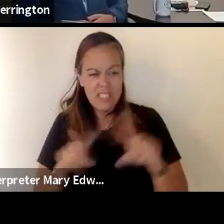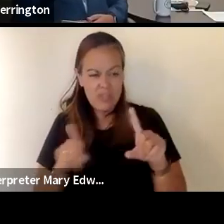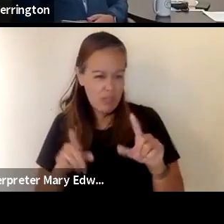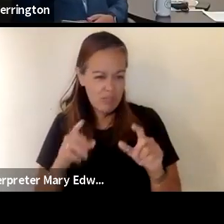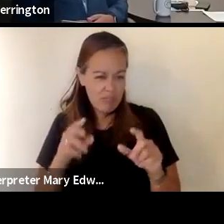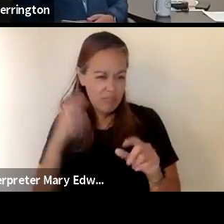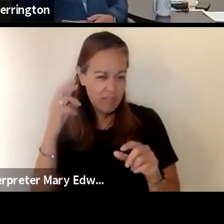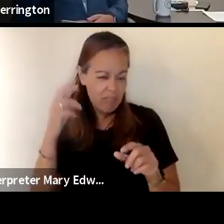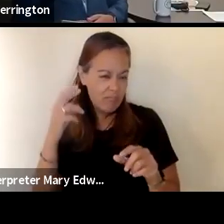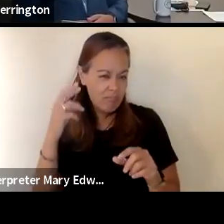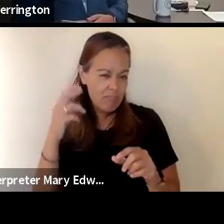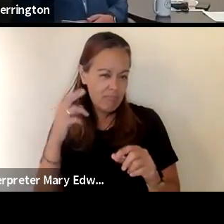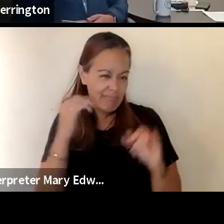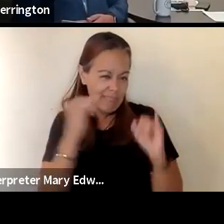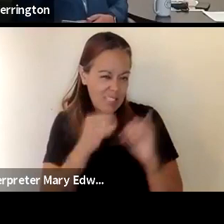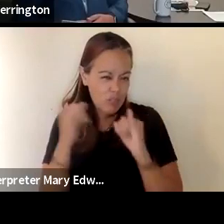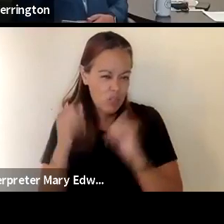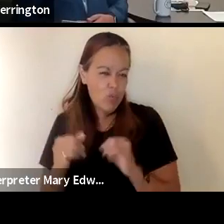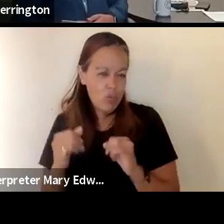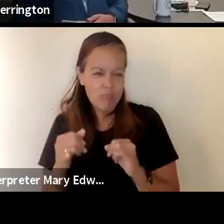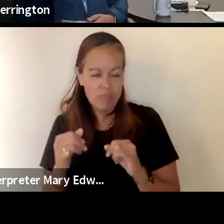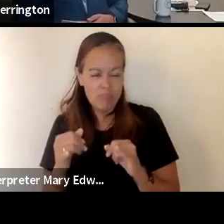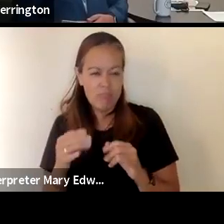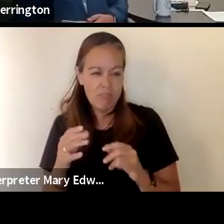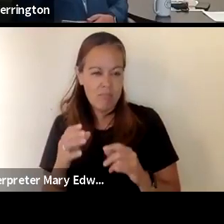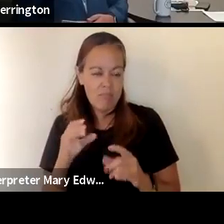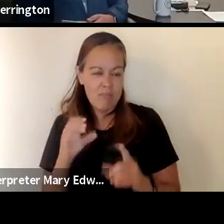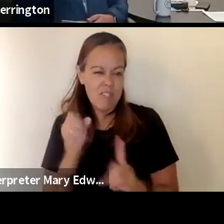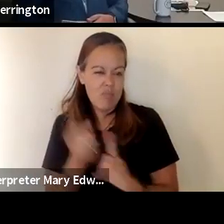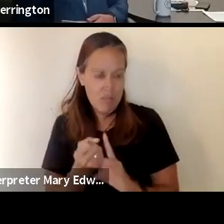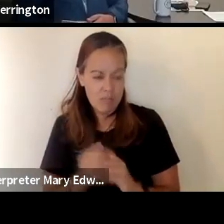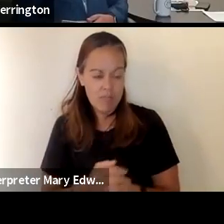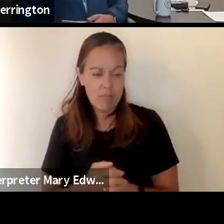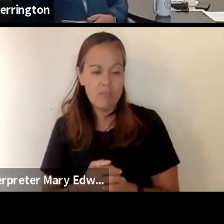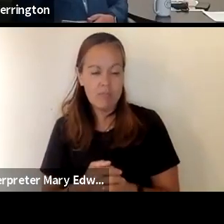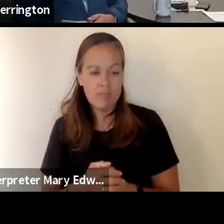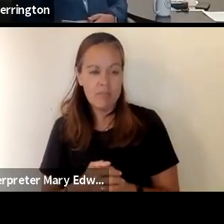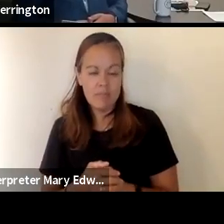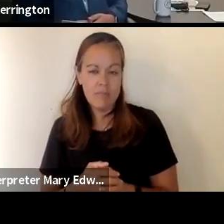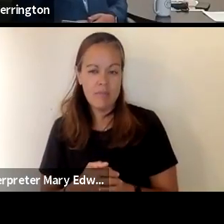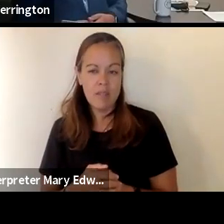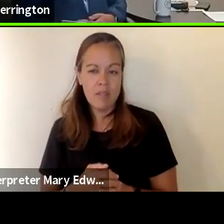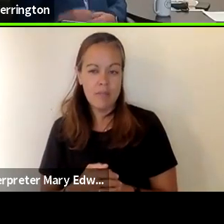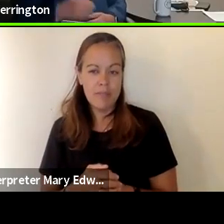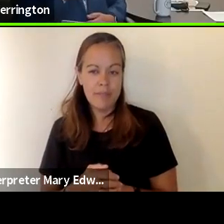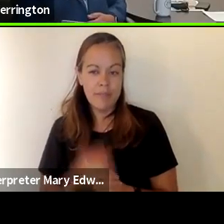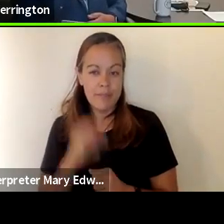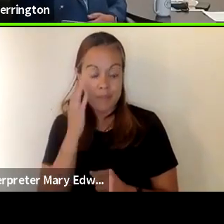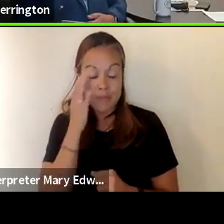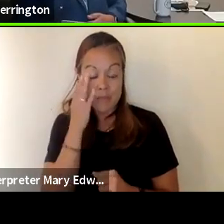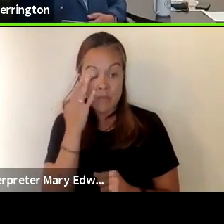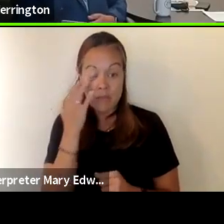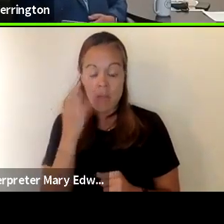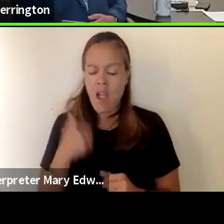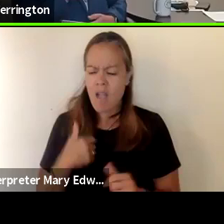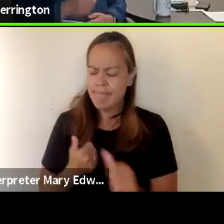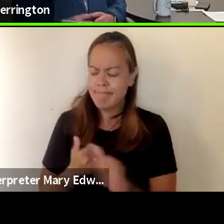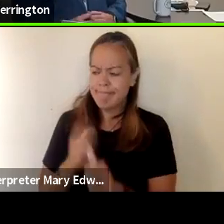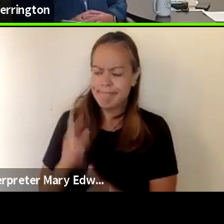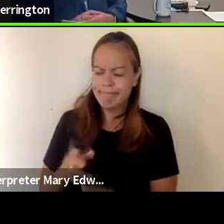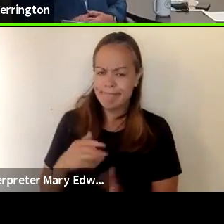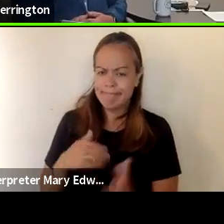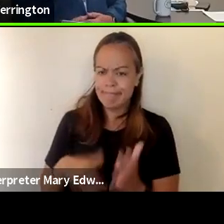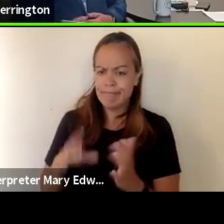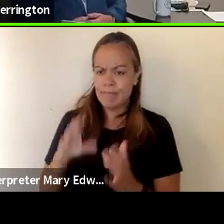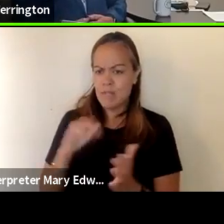sort of a case-by-case um uh decision-making process and jamie i'd like to follow up on dr sun